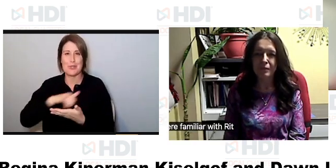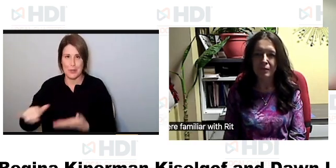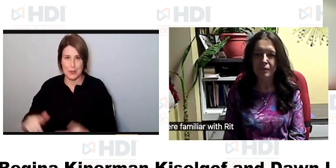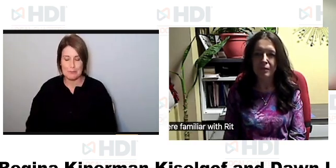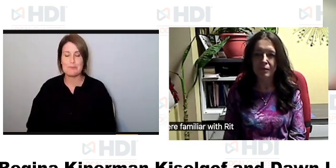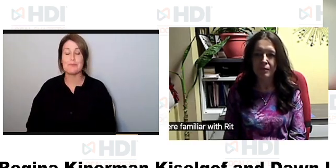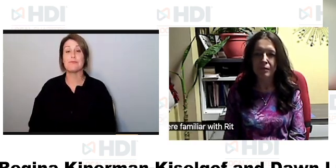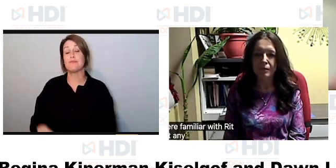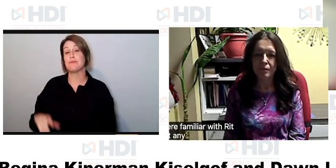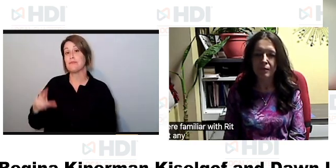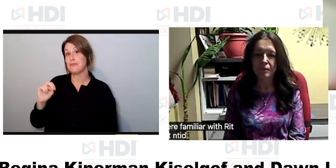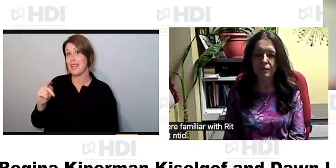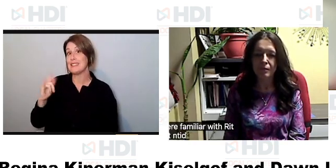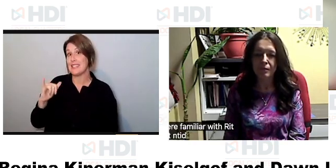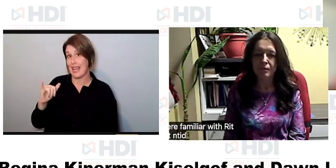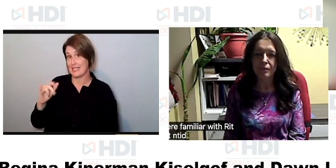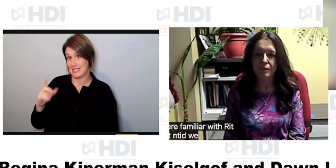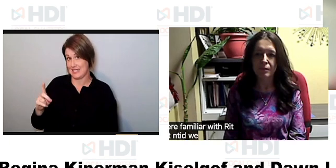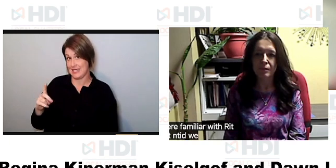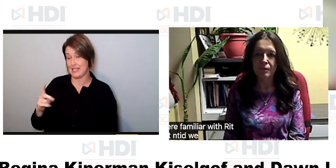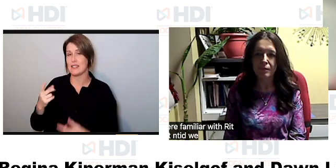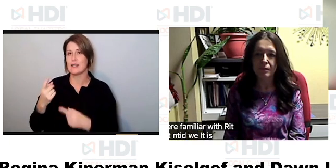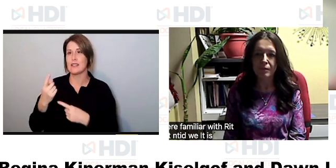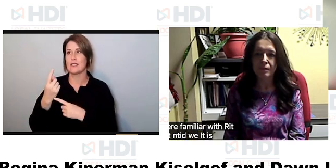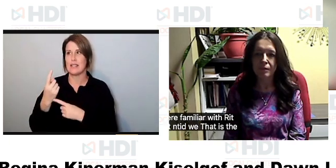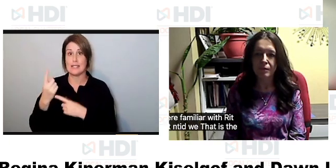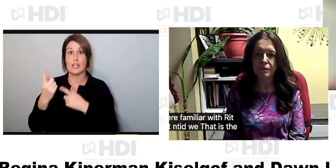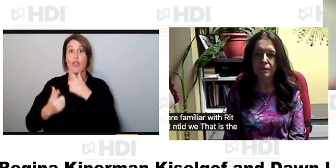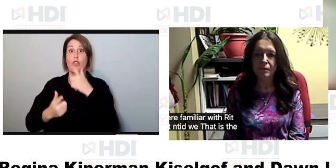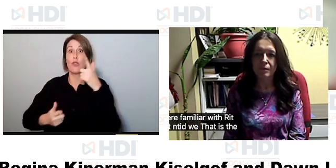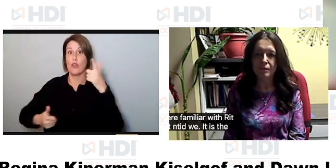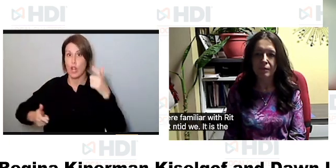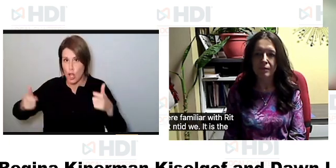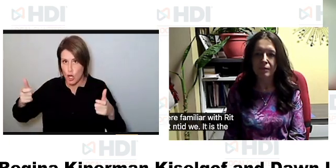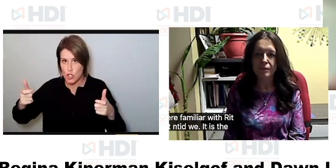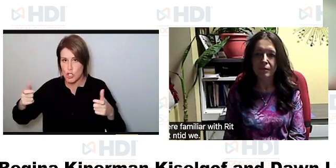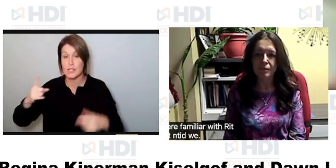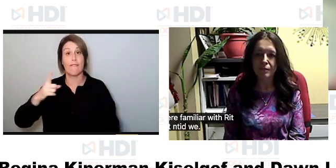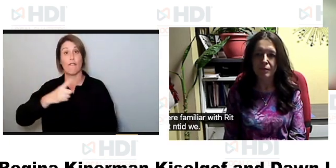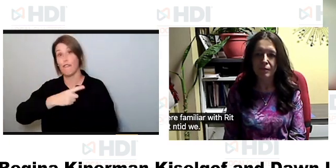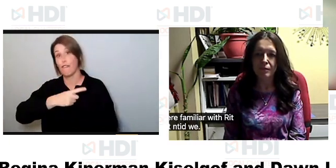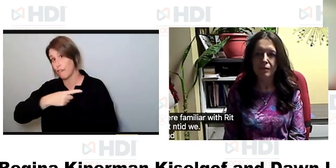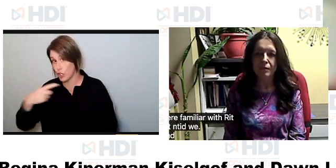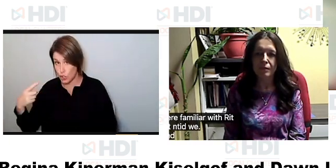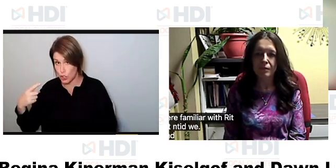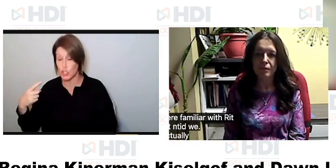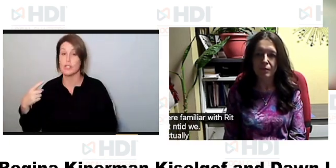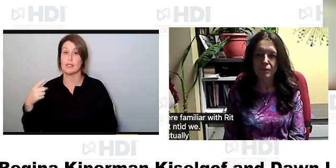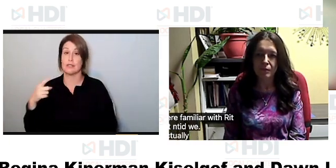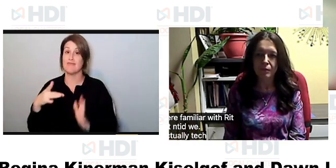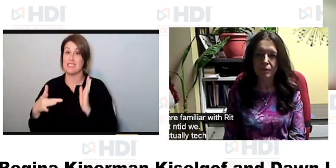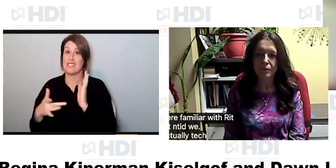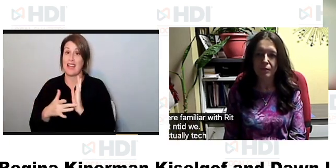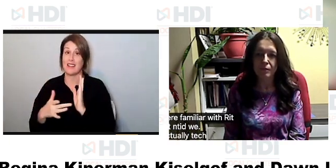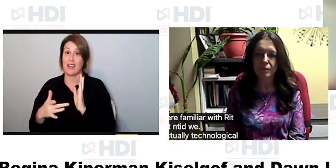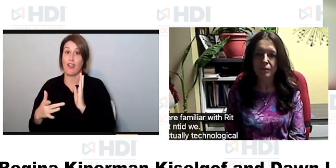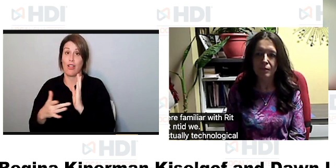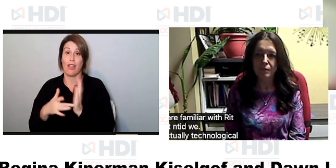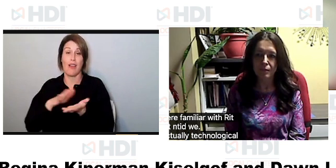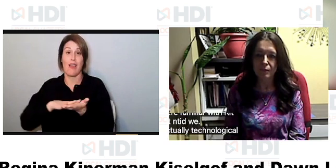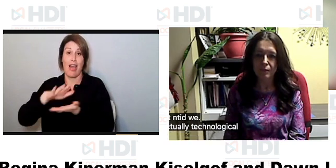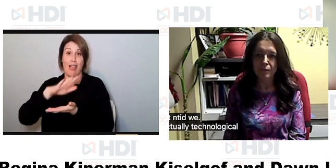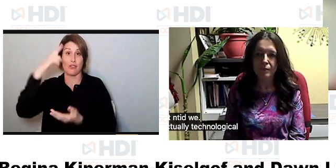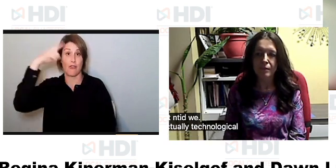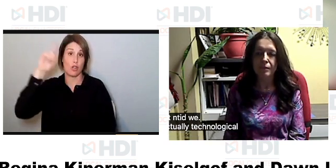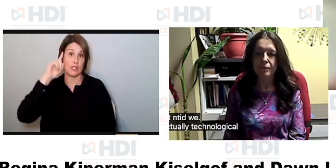and at ntid we it is the largest and the first actually technological college for the